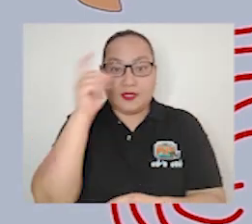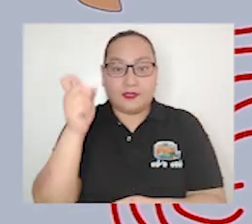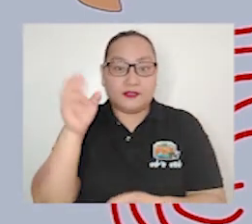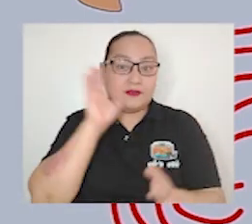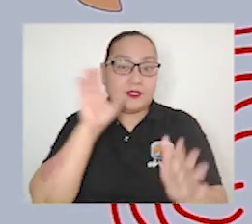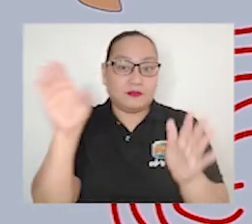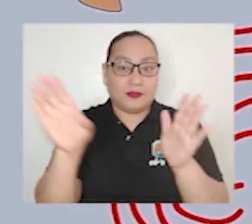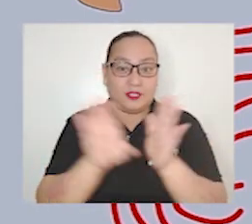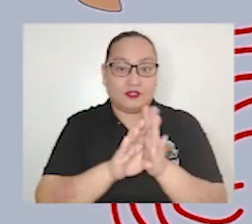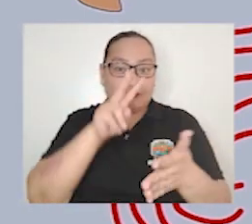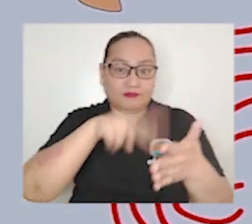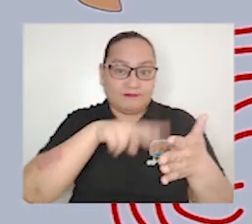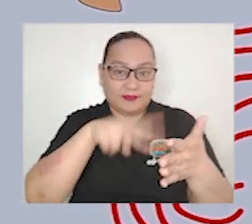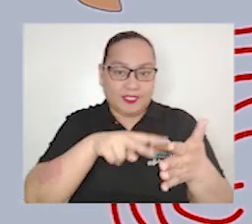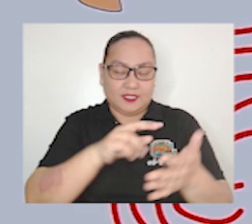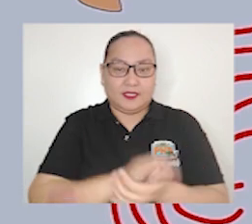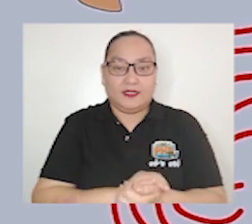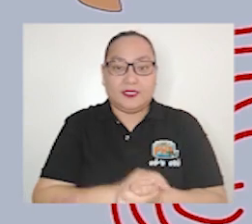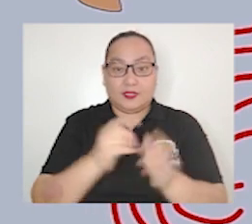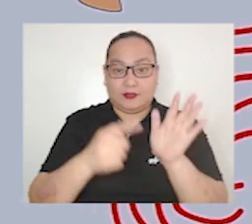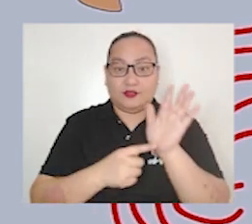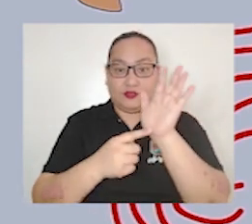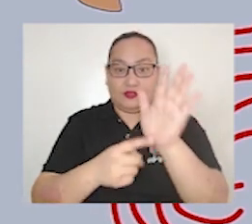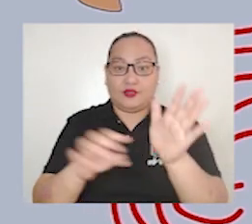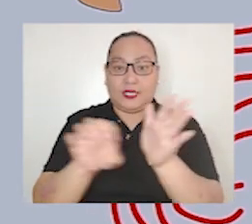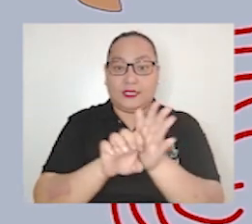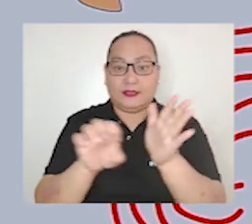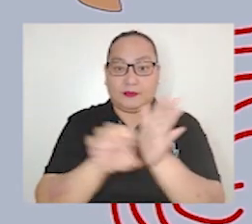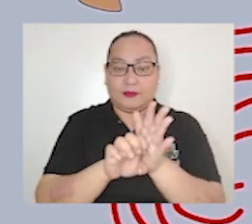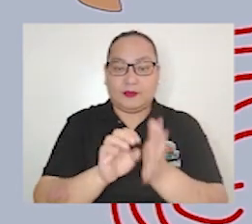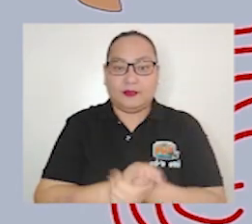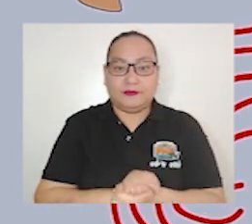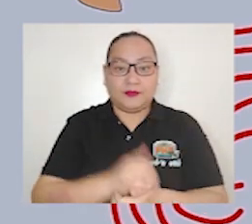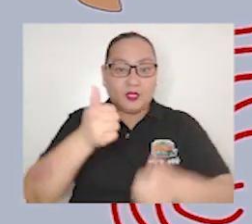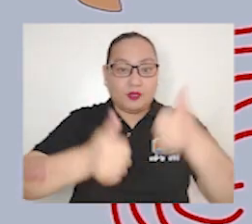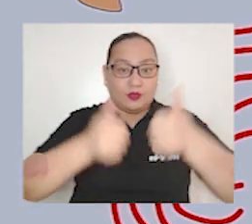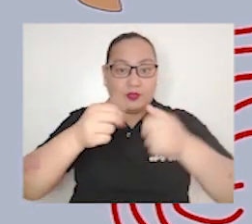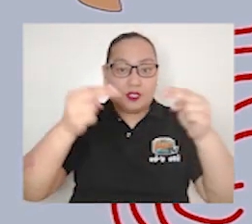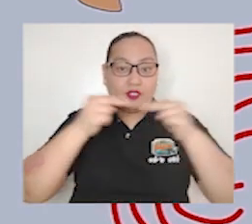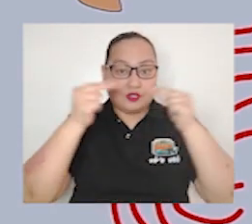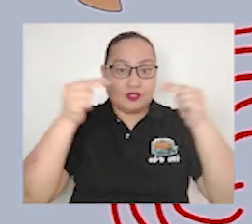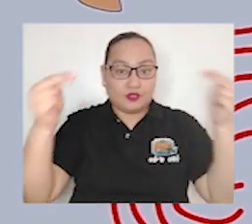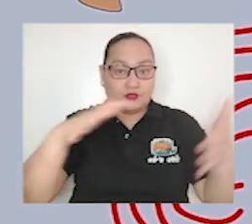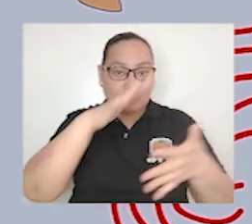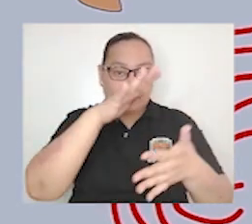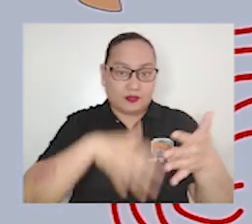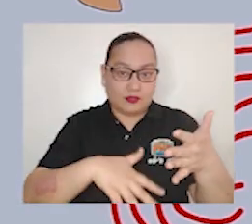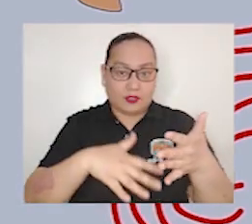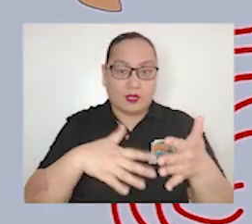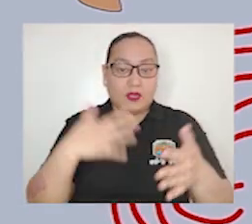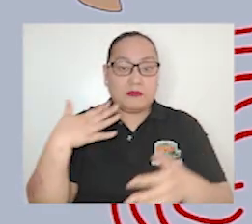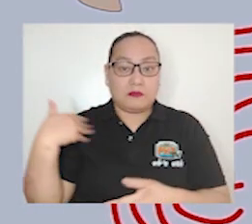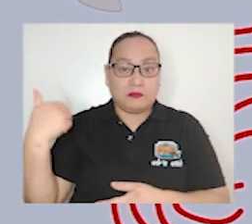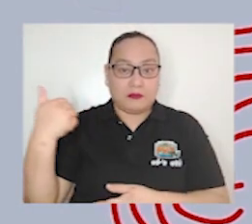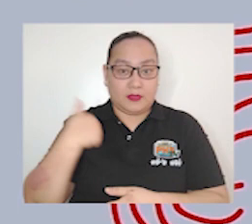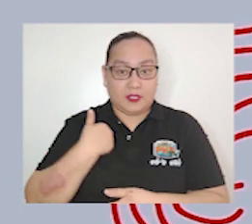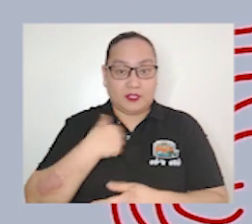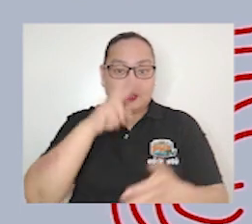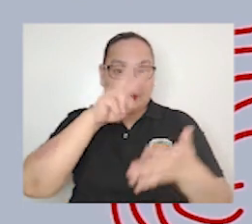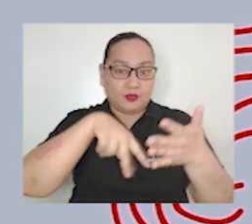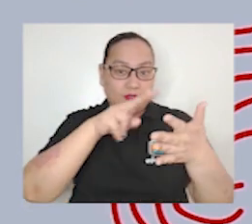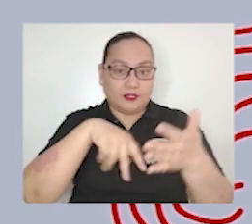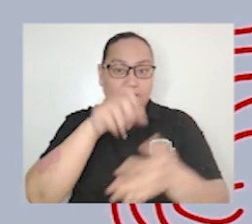picture Let me show you an example Which news article will you prefer to read?